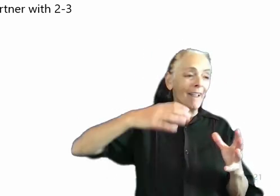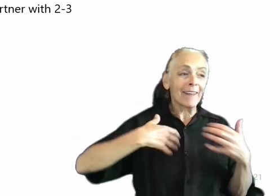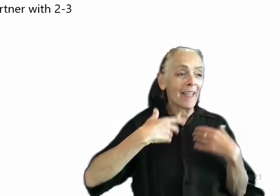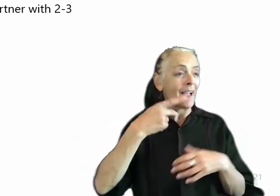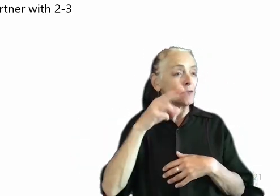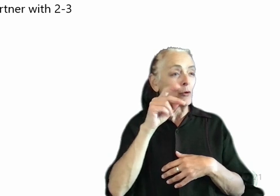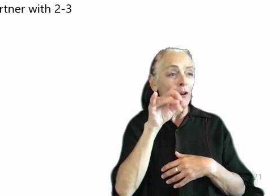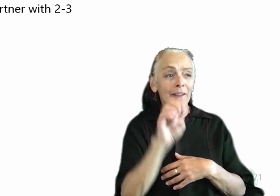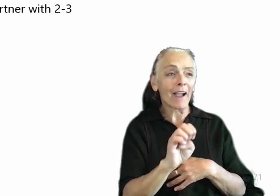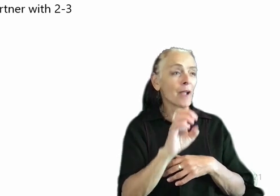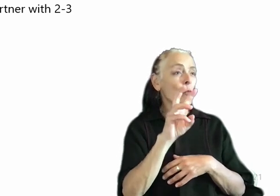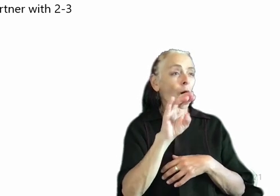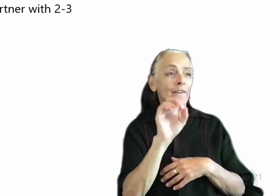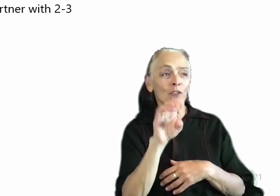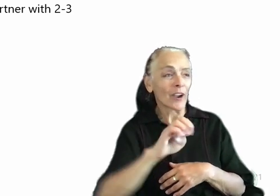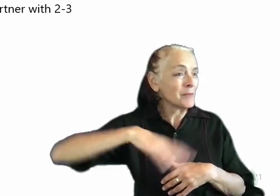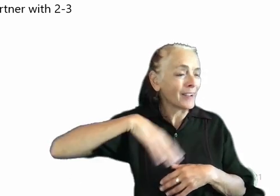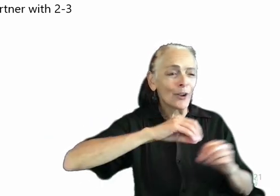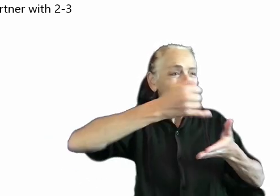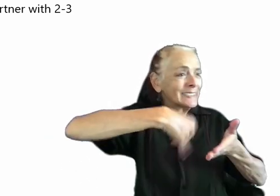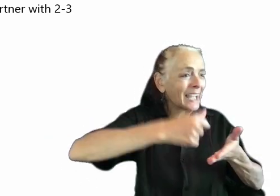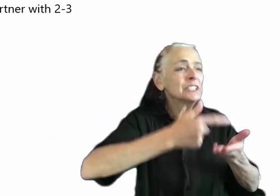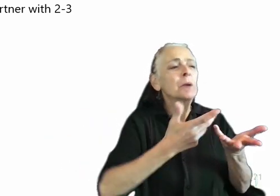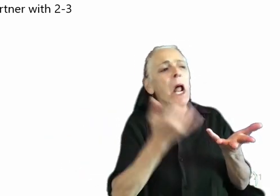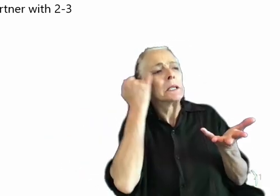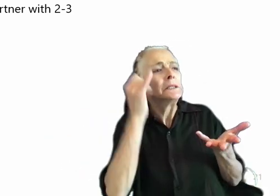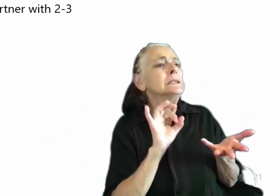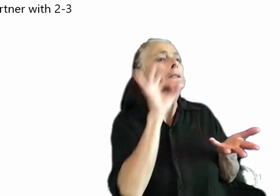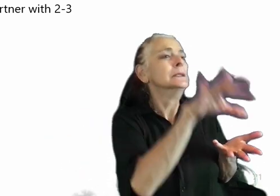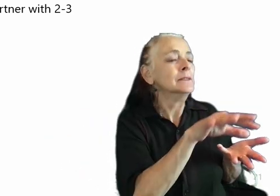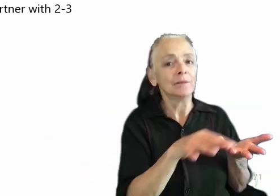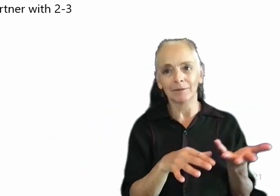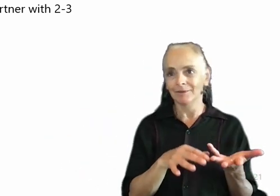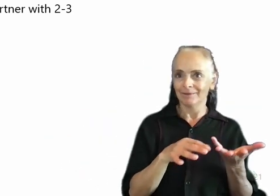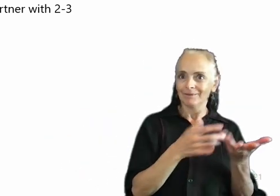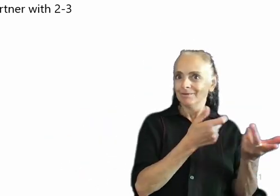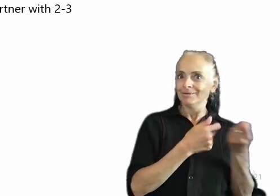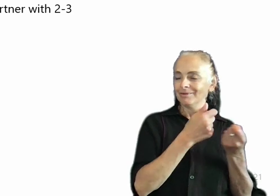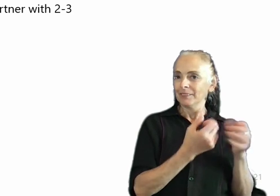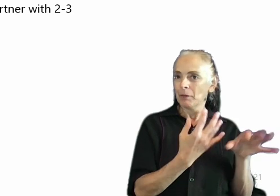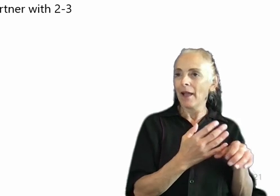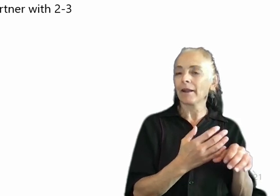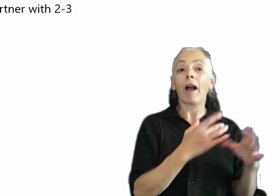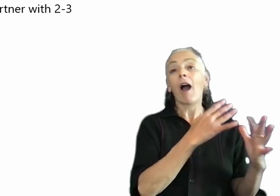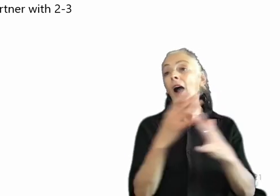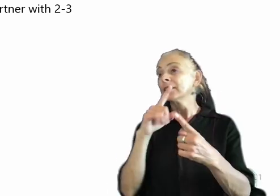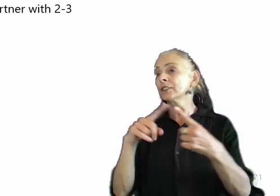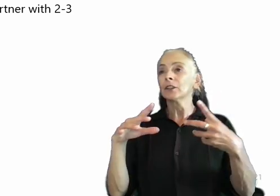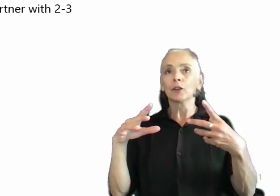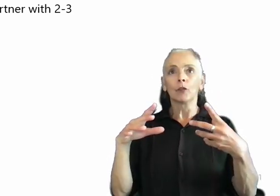like a sketch of what this might look like. All the way to, you know, full game menu and UI for review.